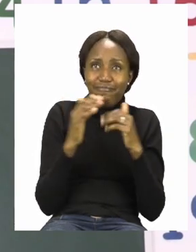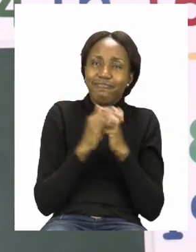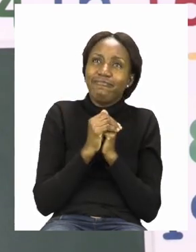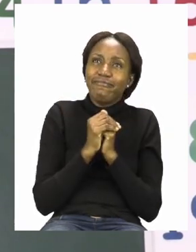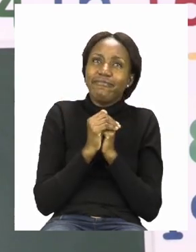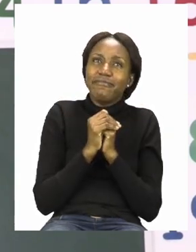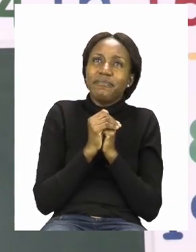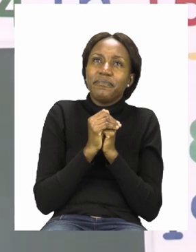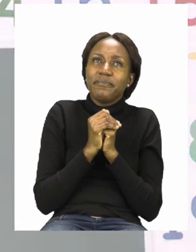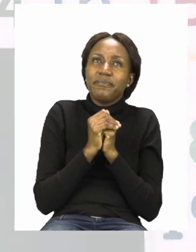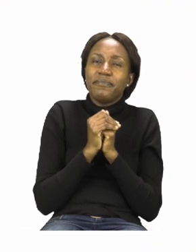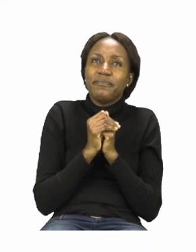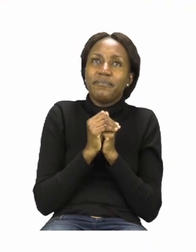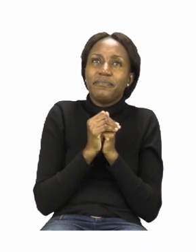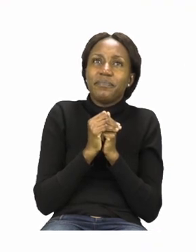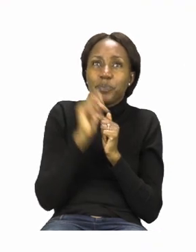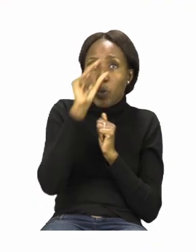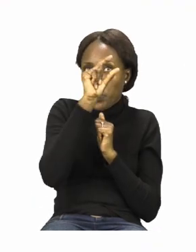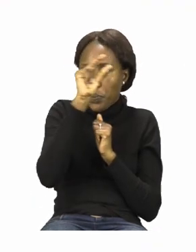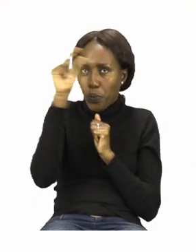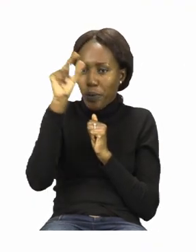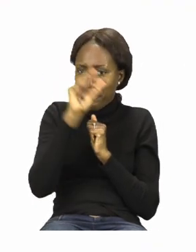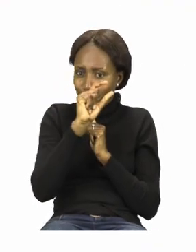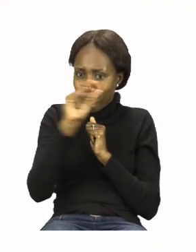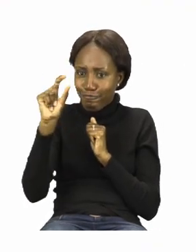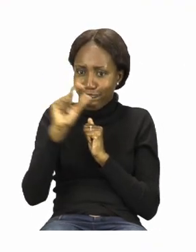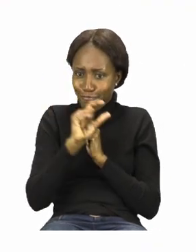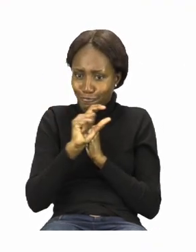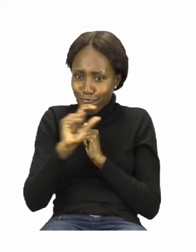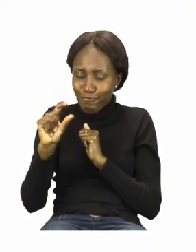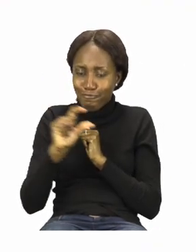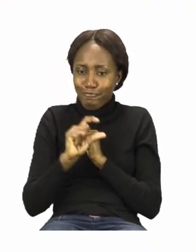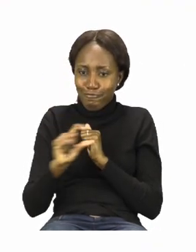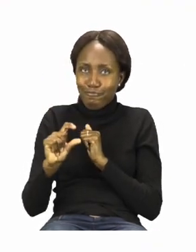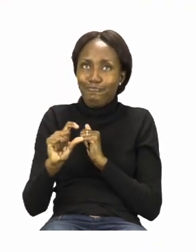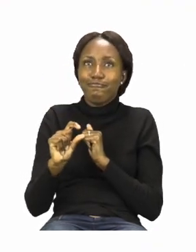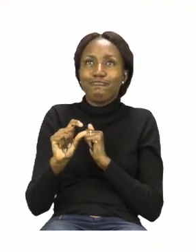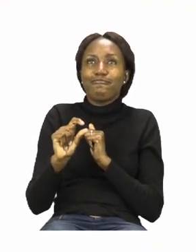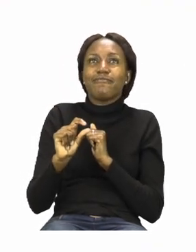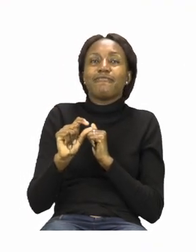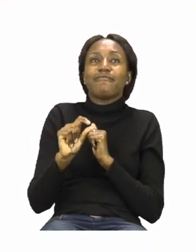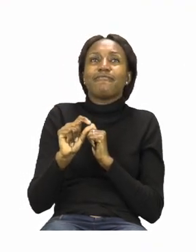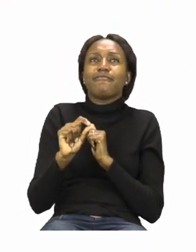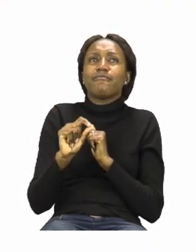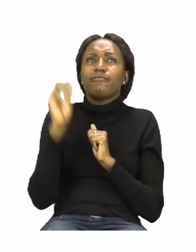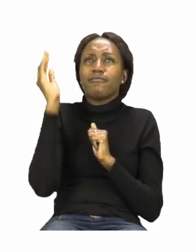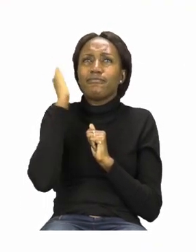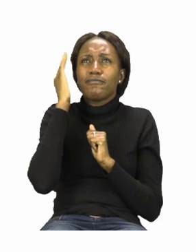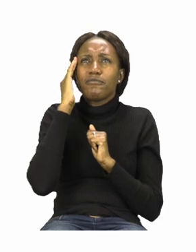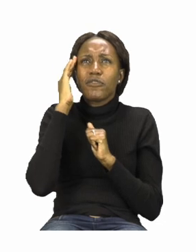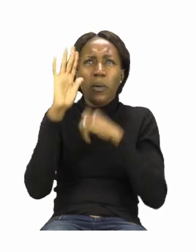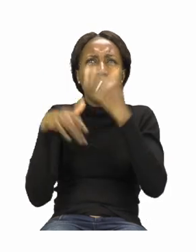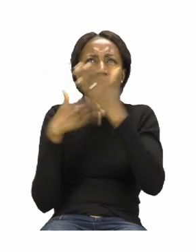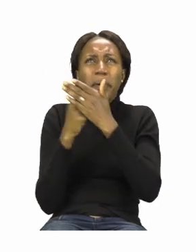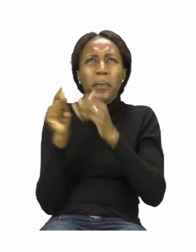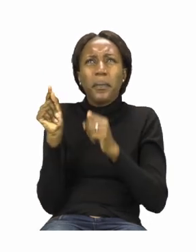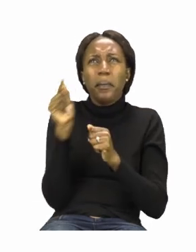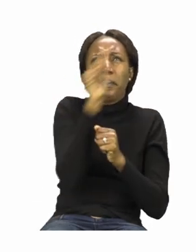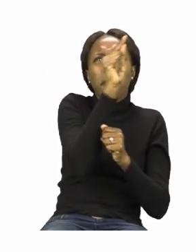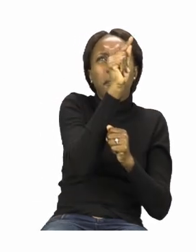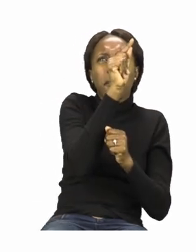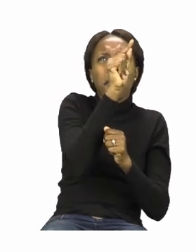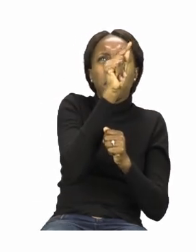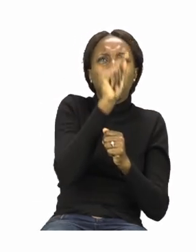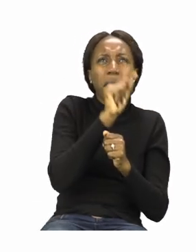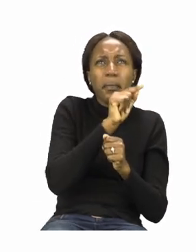Now each box has a different instruction and you need to match with your pencil from the road